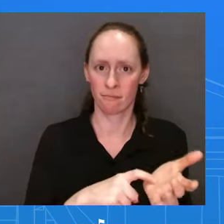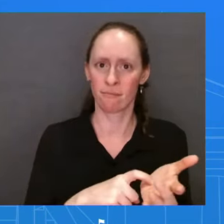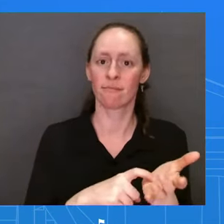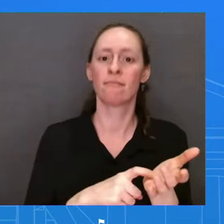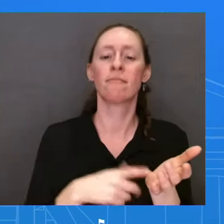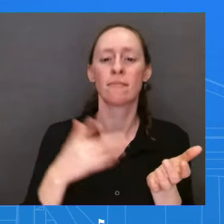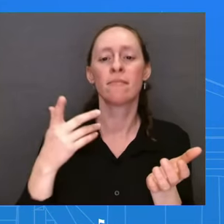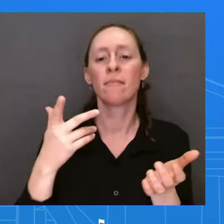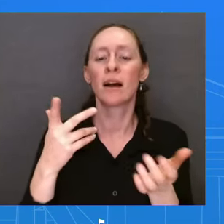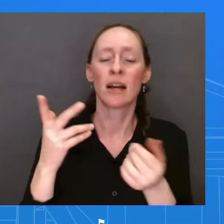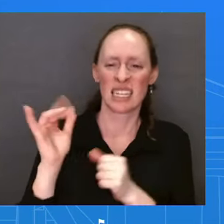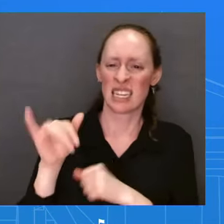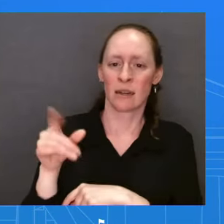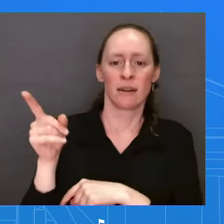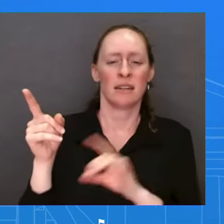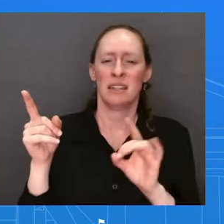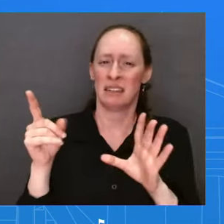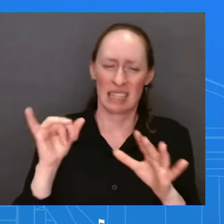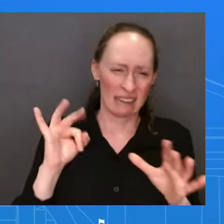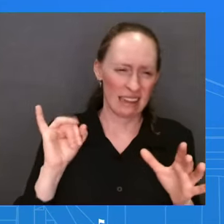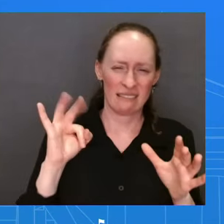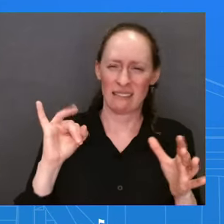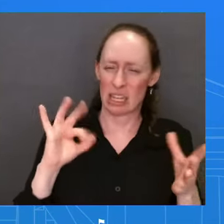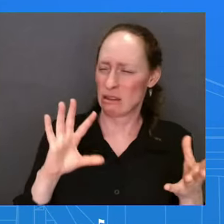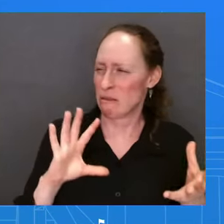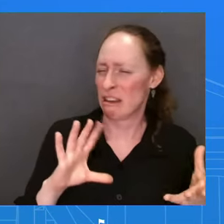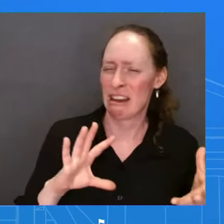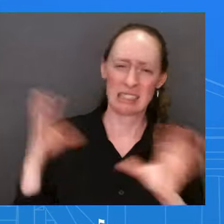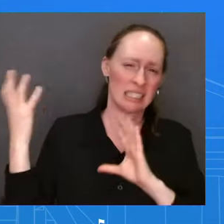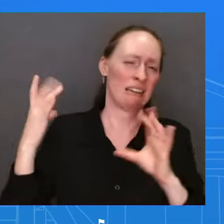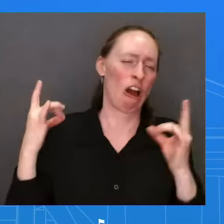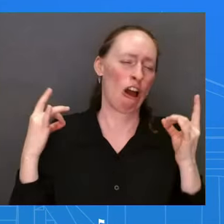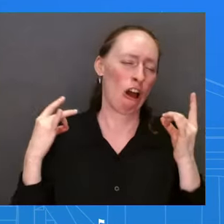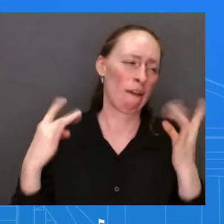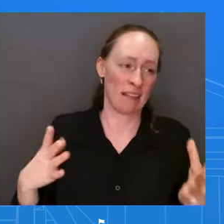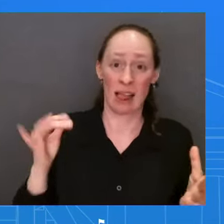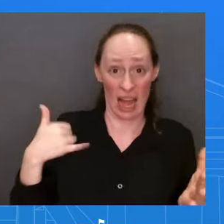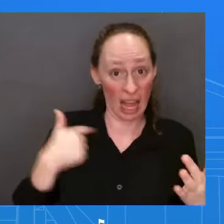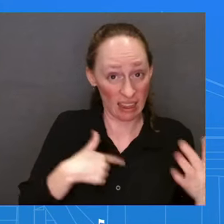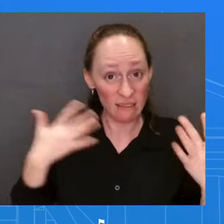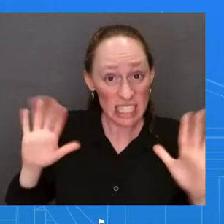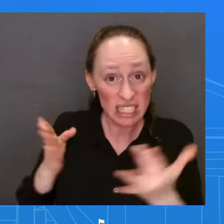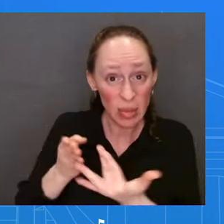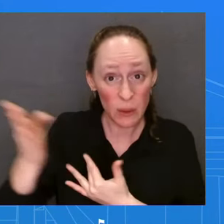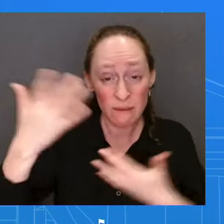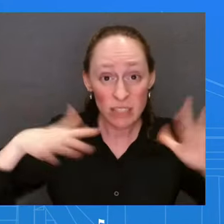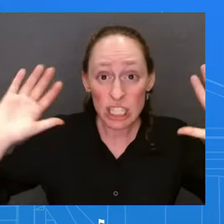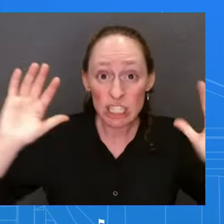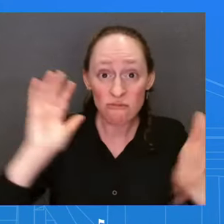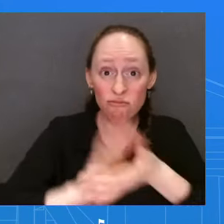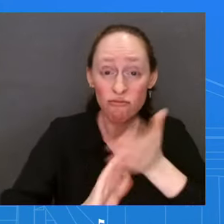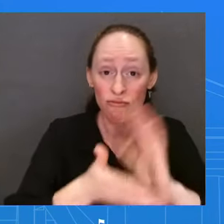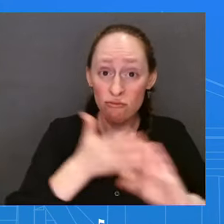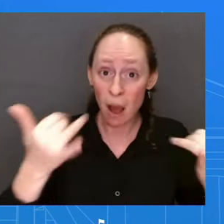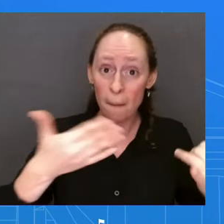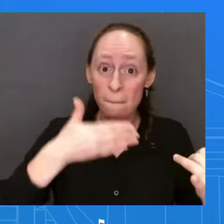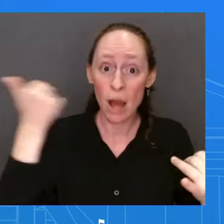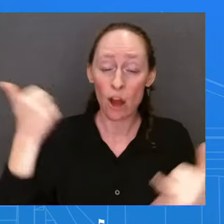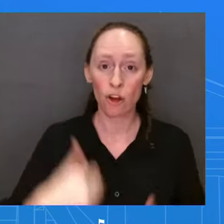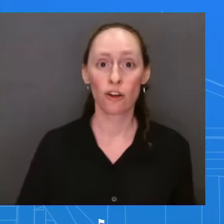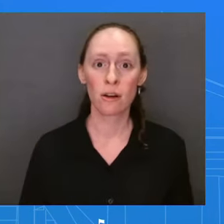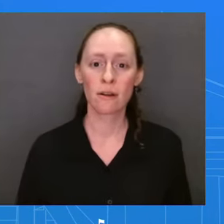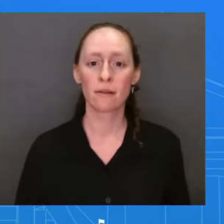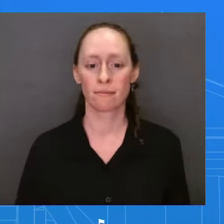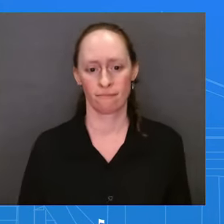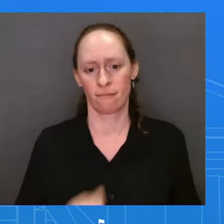definitely not an economic forecaster. I'm not going to get out my crystal ball. I think, as you've heard,